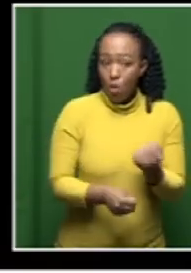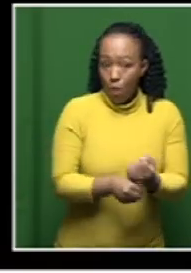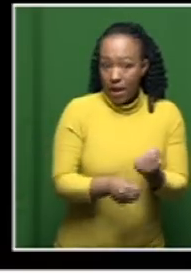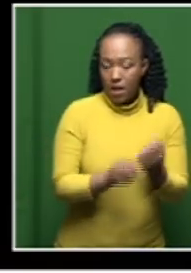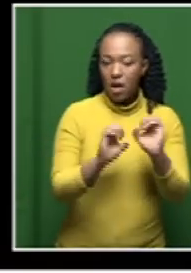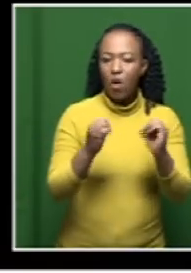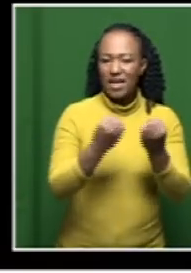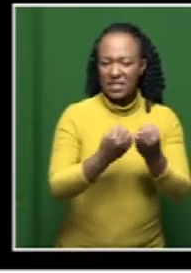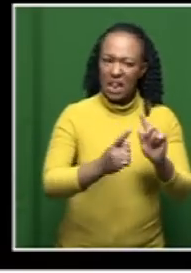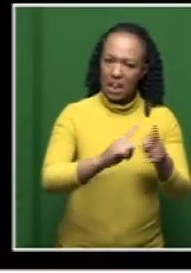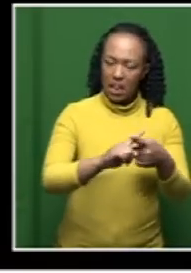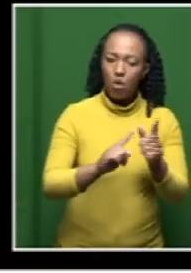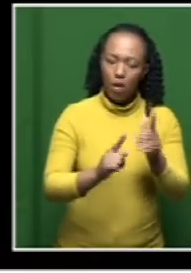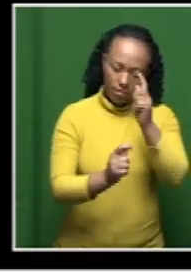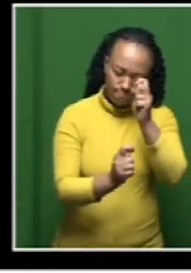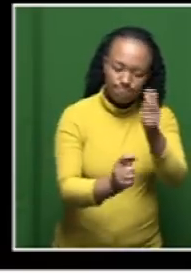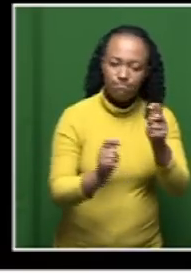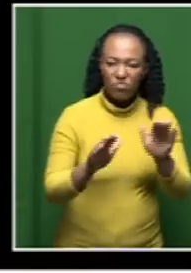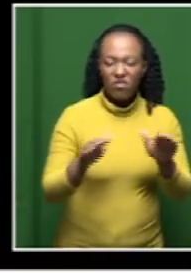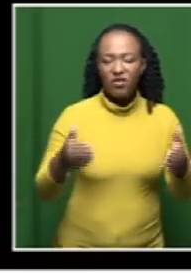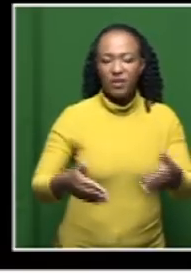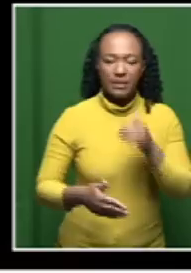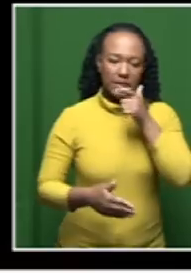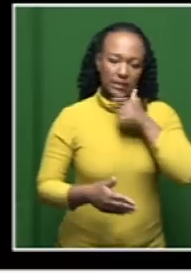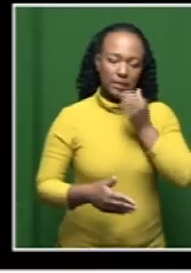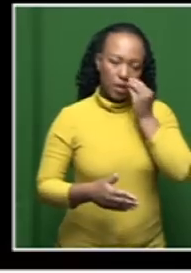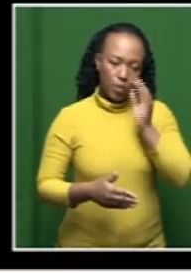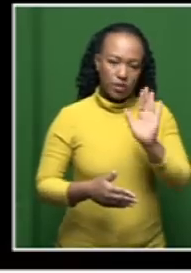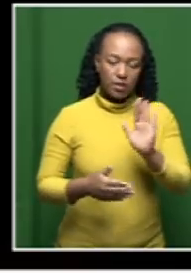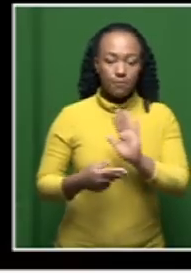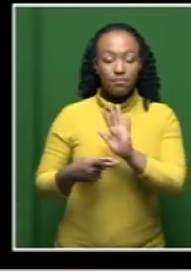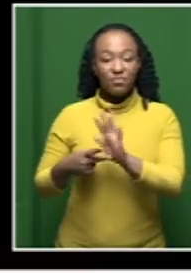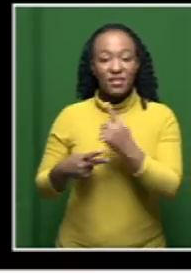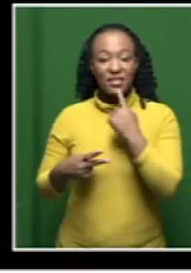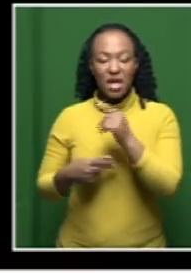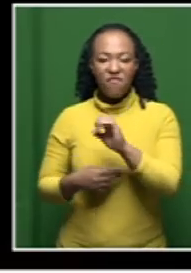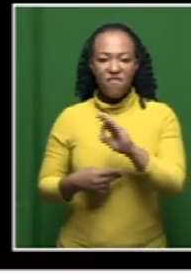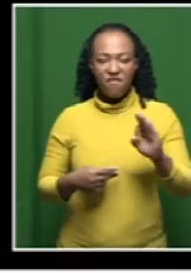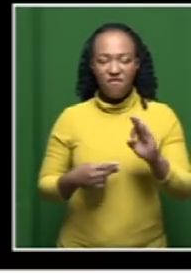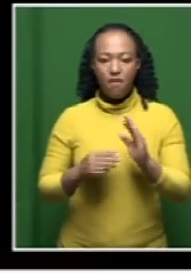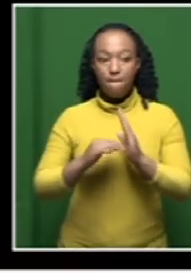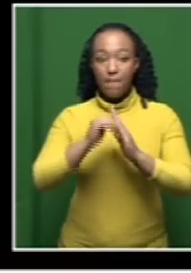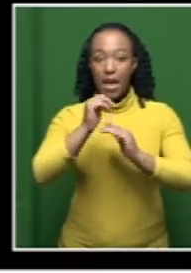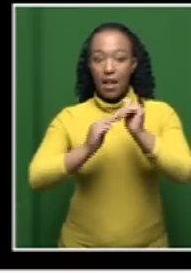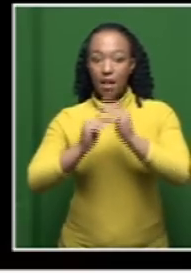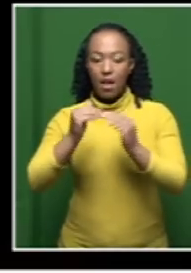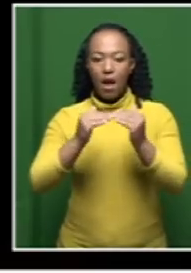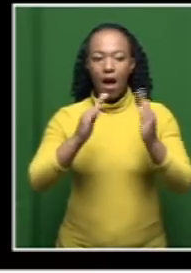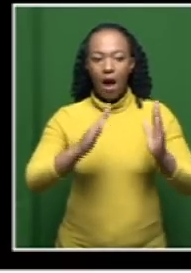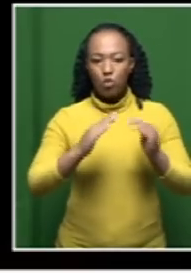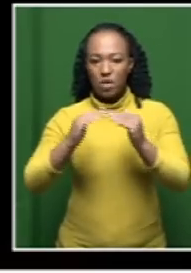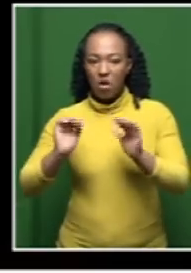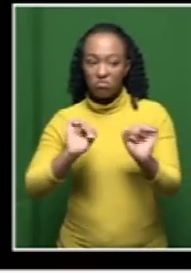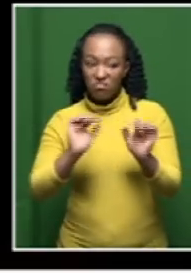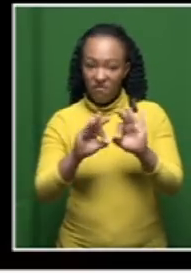be getting that funeral. So sad news there, but that's certainly something. And he's also saying the EFF is going to build quality houses for their family. That's what